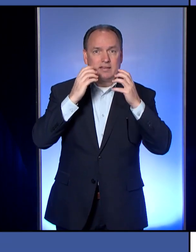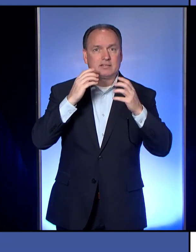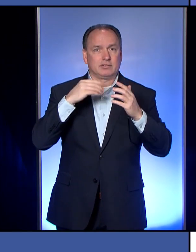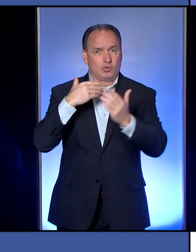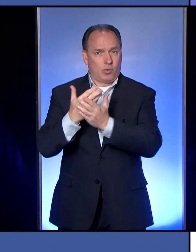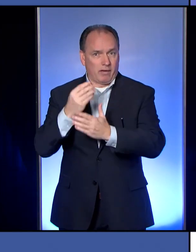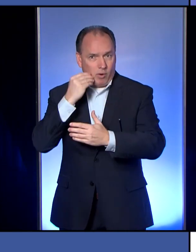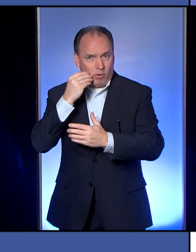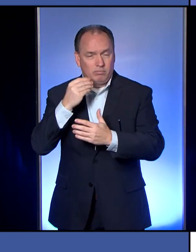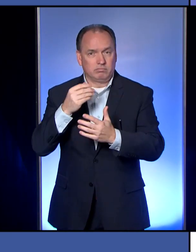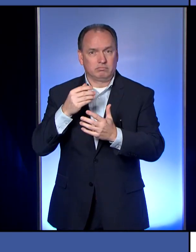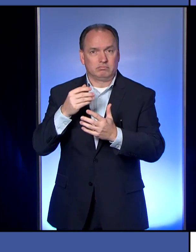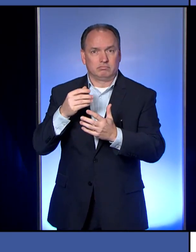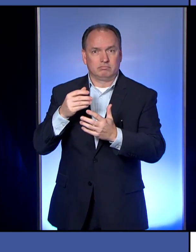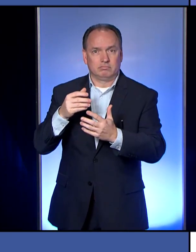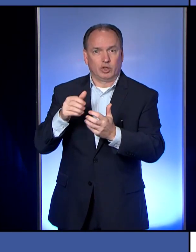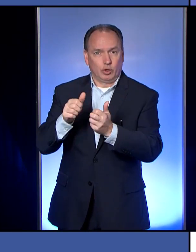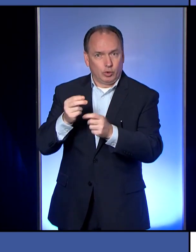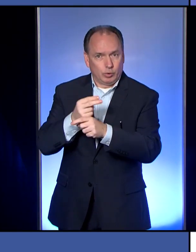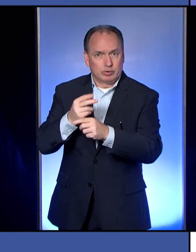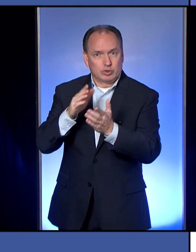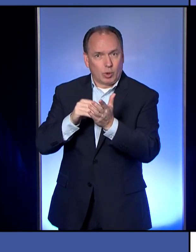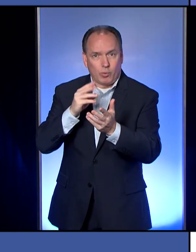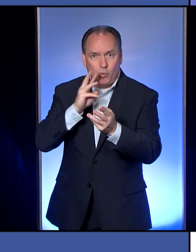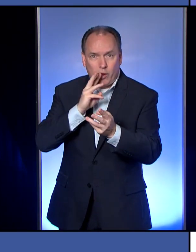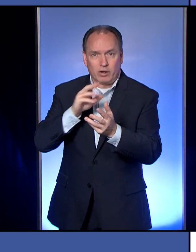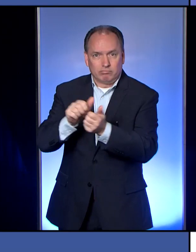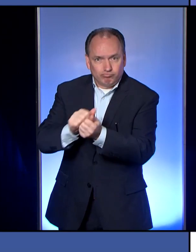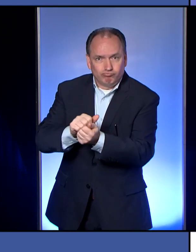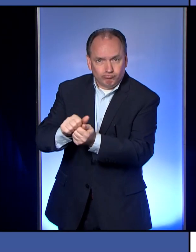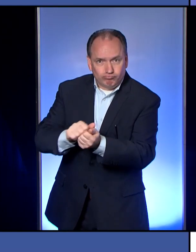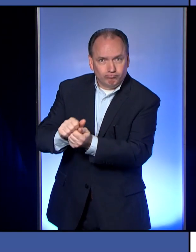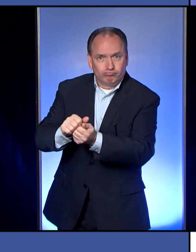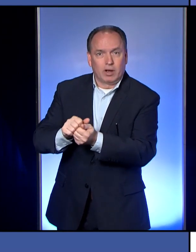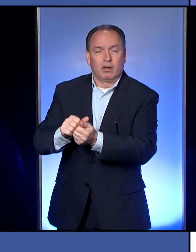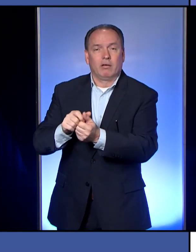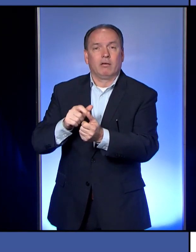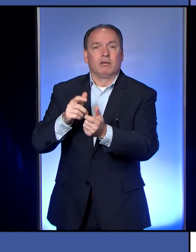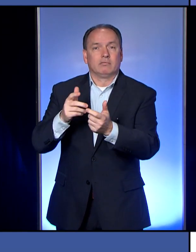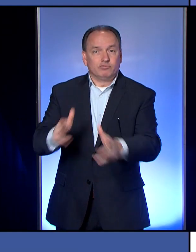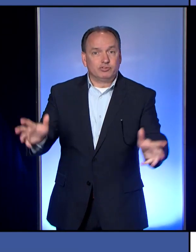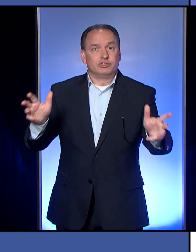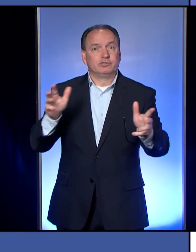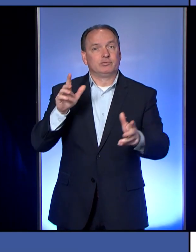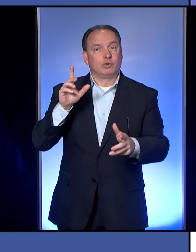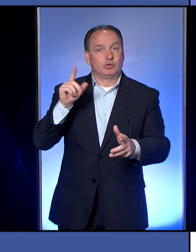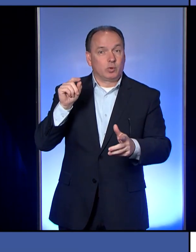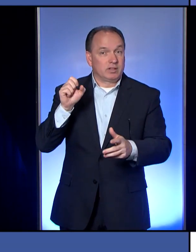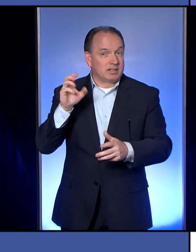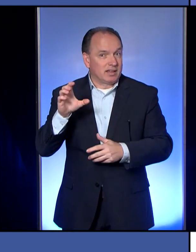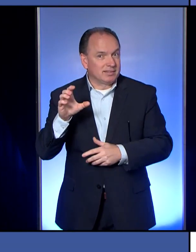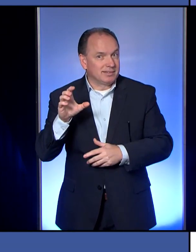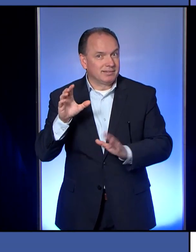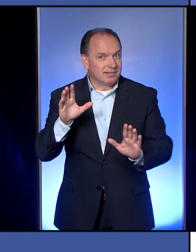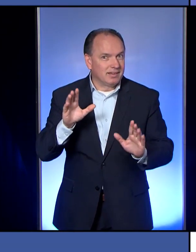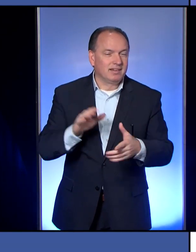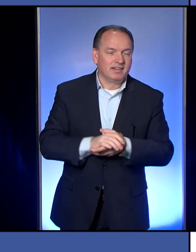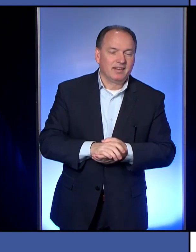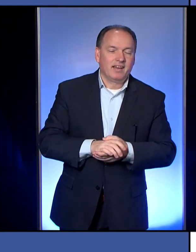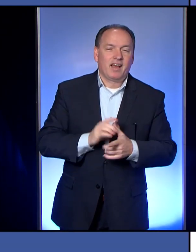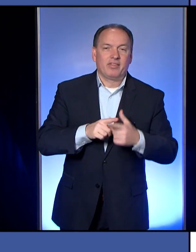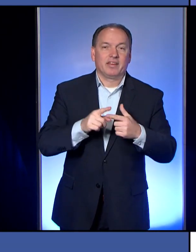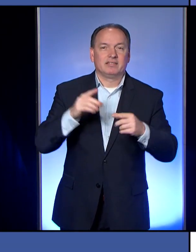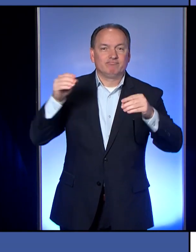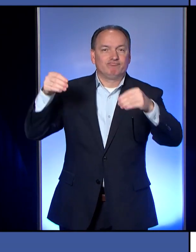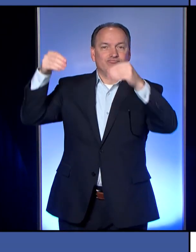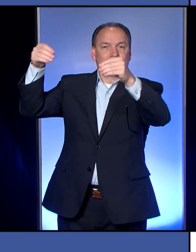get some soap and water, dunk it in there, scrub it around a little bit and do it for 20 seconds if you want to be really careful and then hang